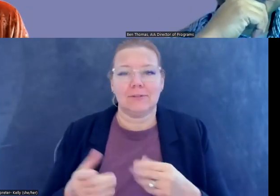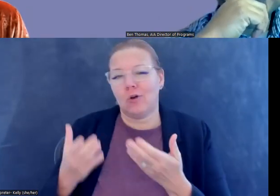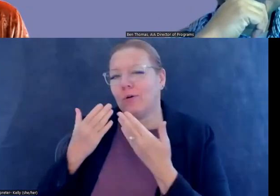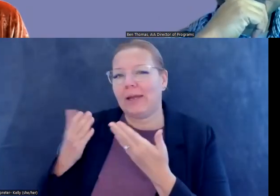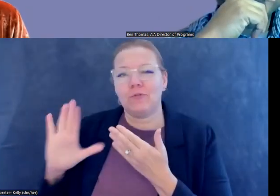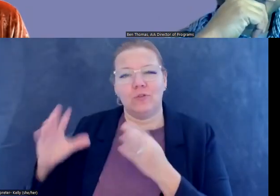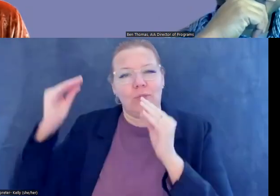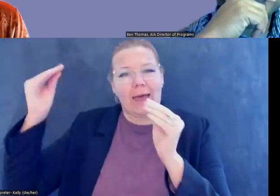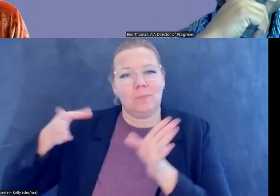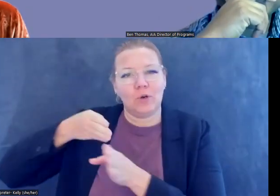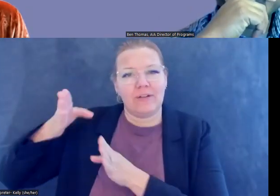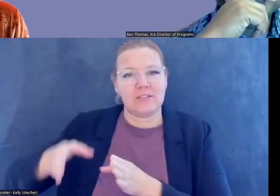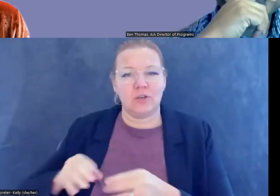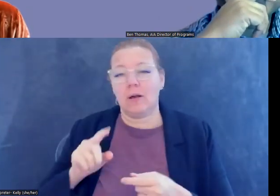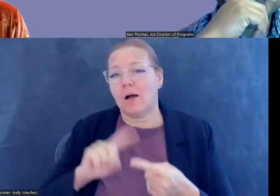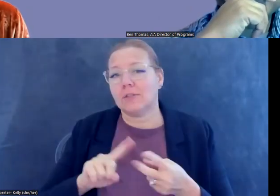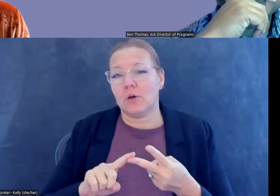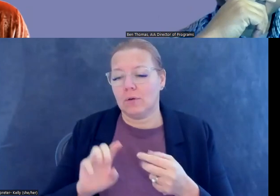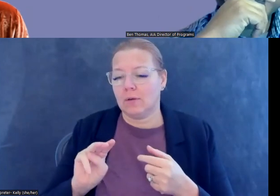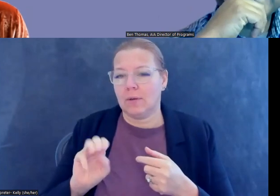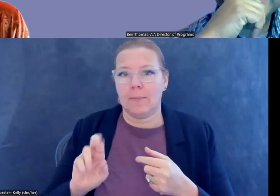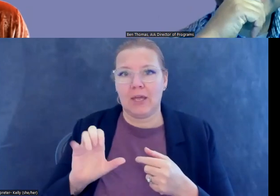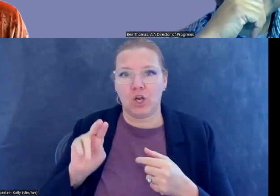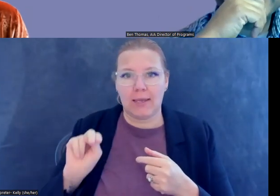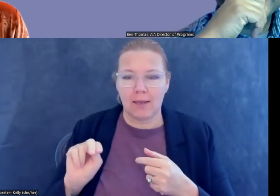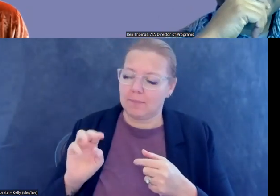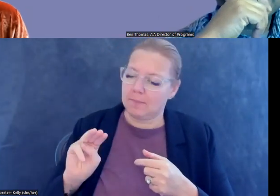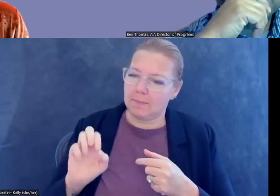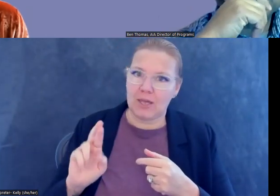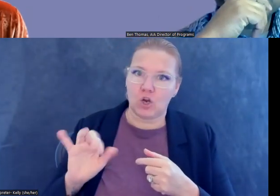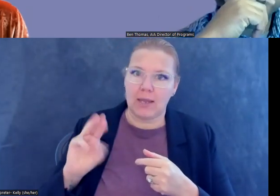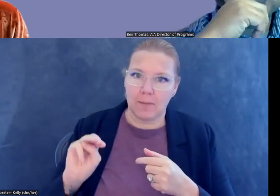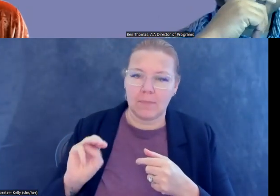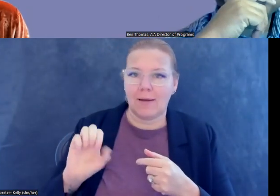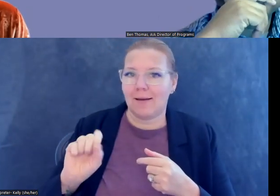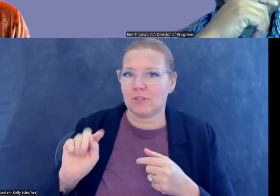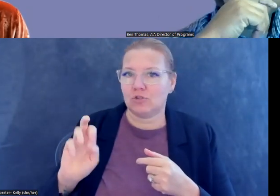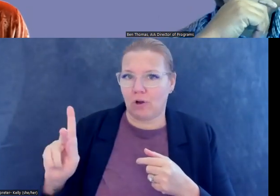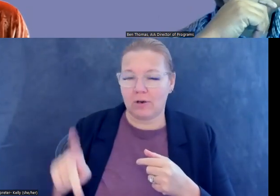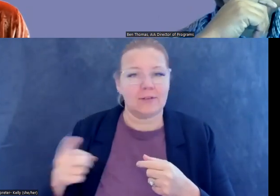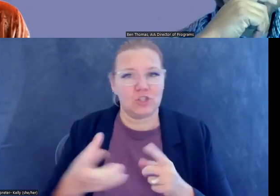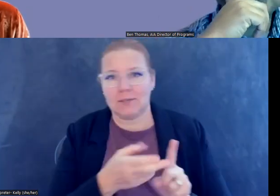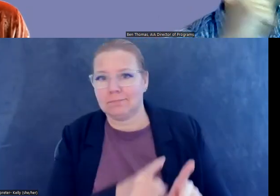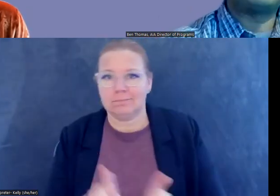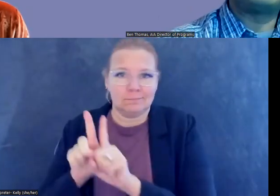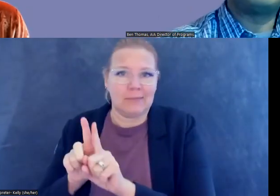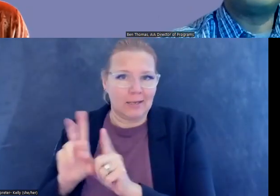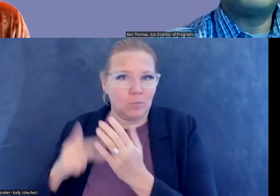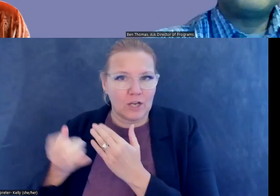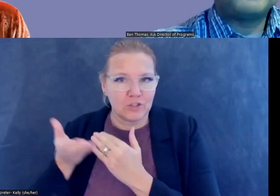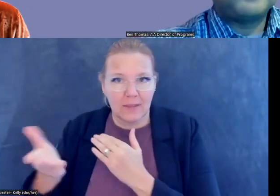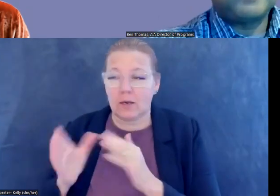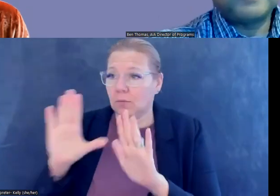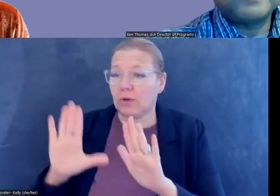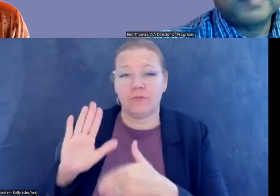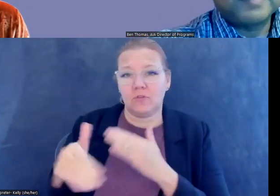very grateful to Miriam Stark, who took me as a wee undergrad on her survey project there. Um, and certainly very grateful to all the Cambodian